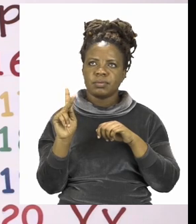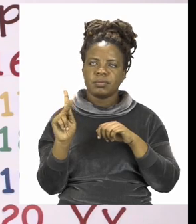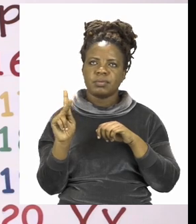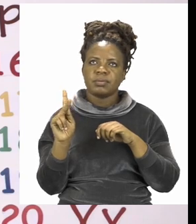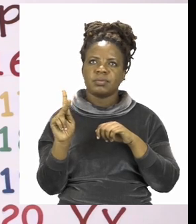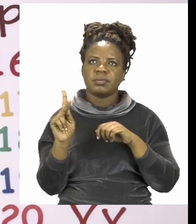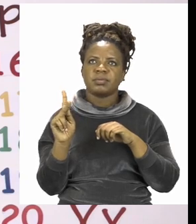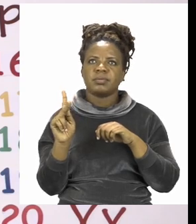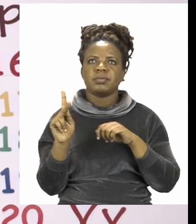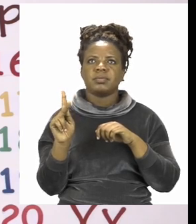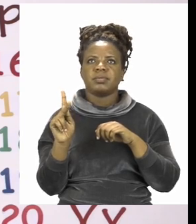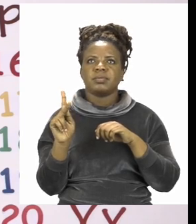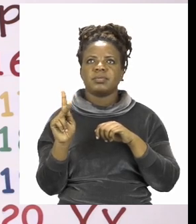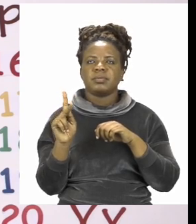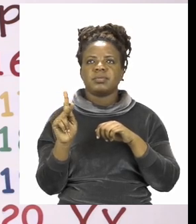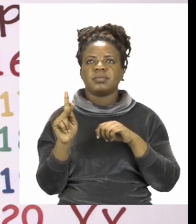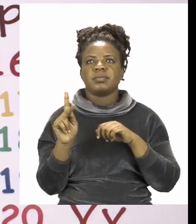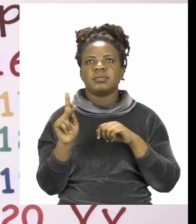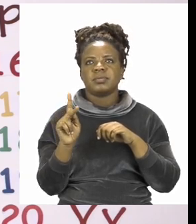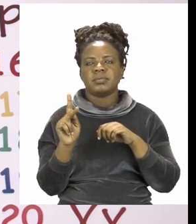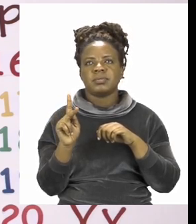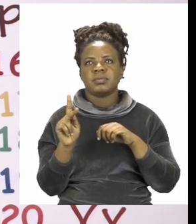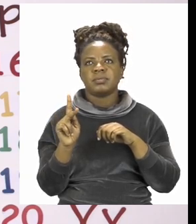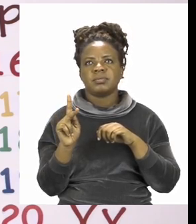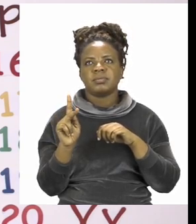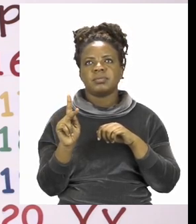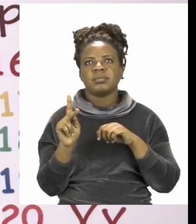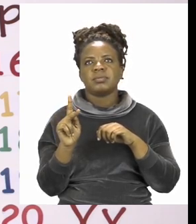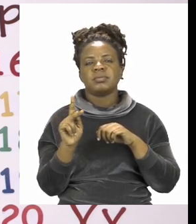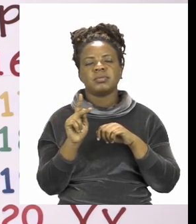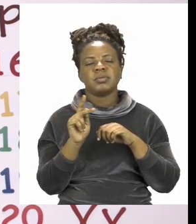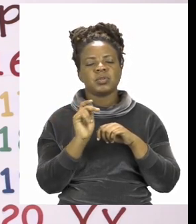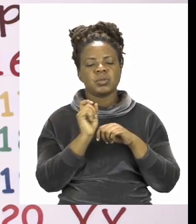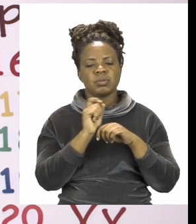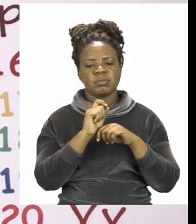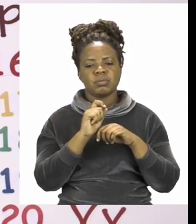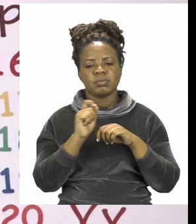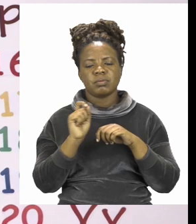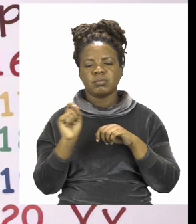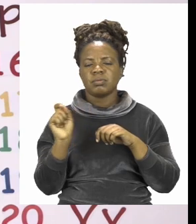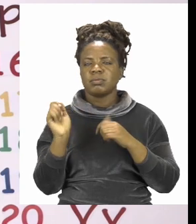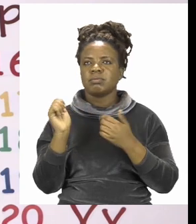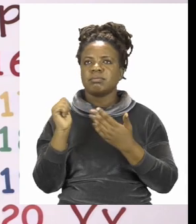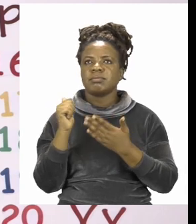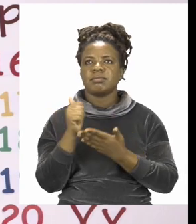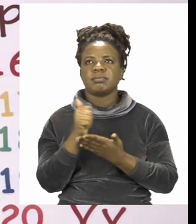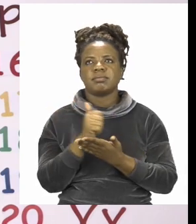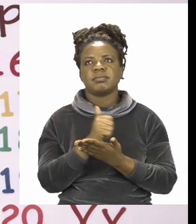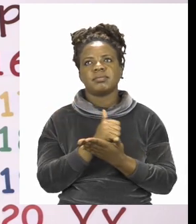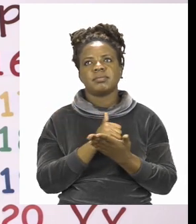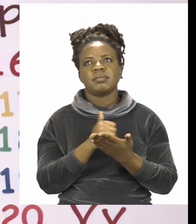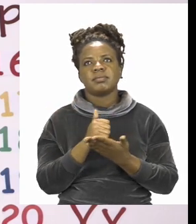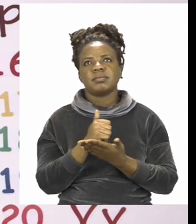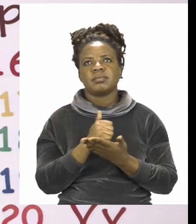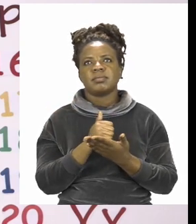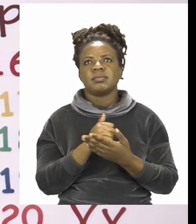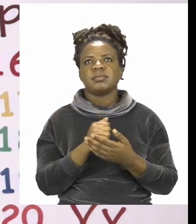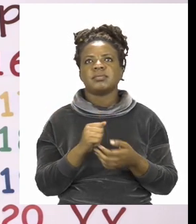K. Make sure your handwriting is neat when you're writing these words. Now,